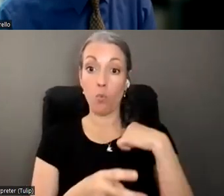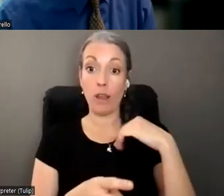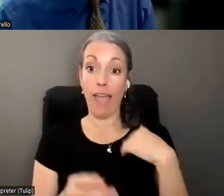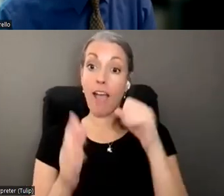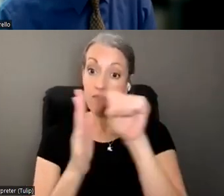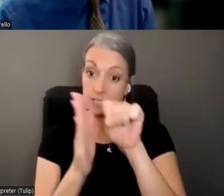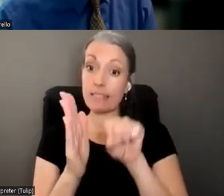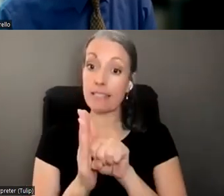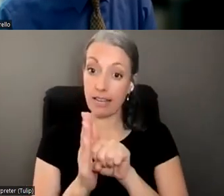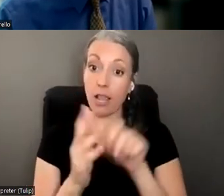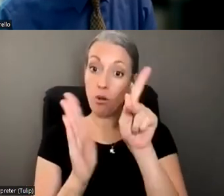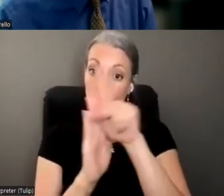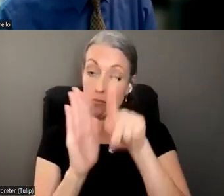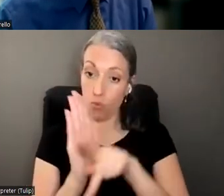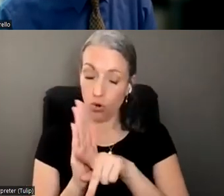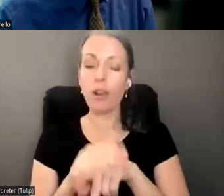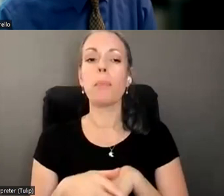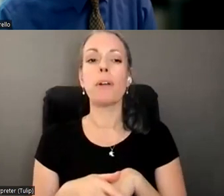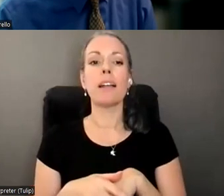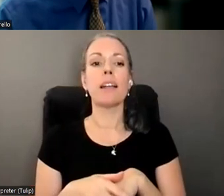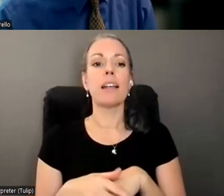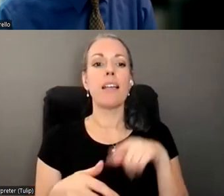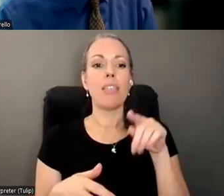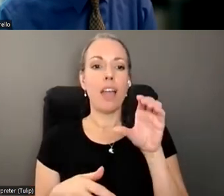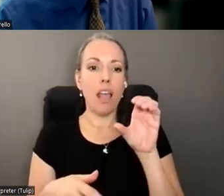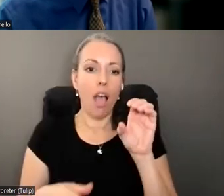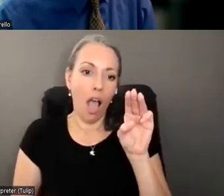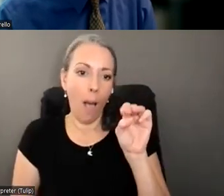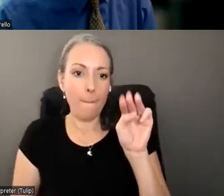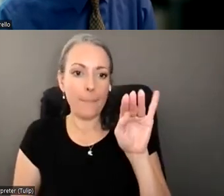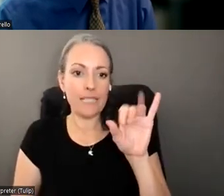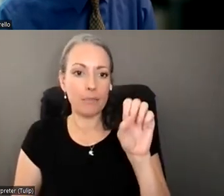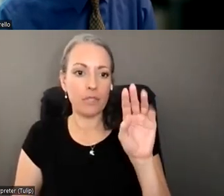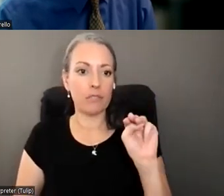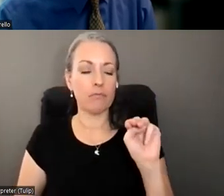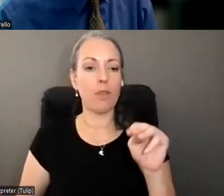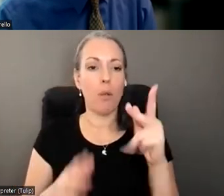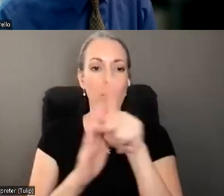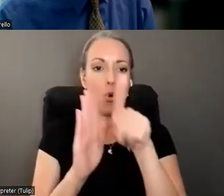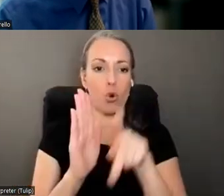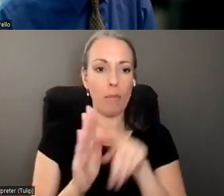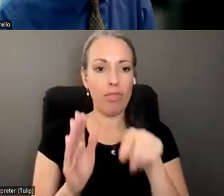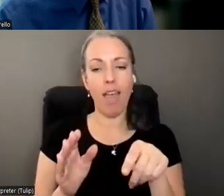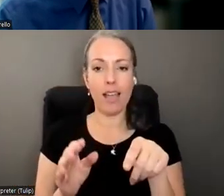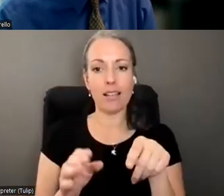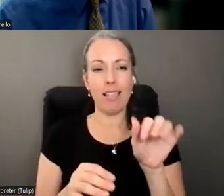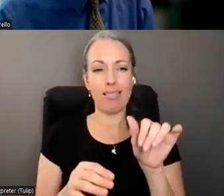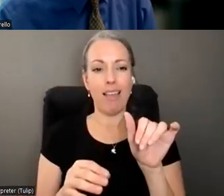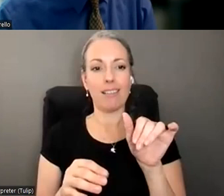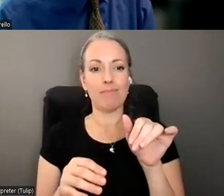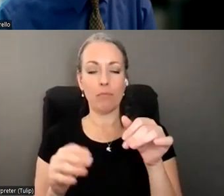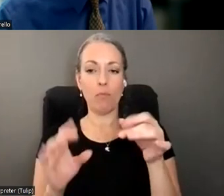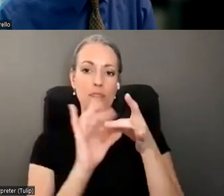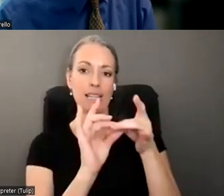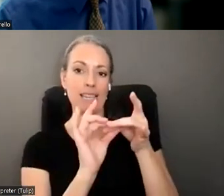his advocate. It's the long-term care ombudsman program. That person is an unbiased individual who can kind of mediate between the family and,